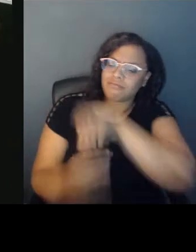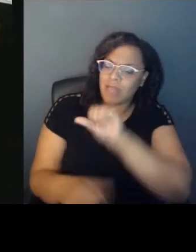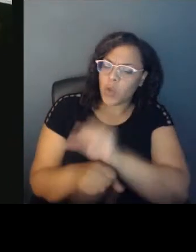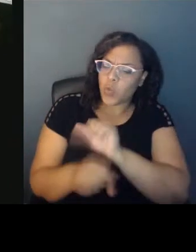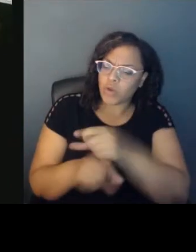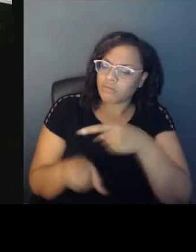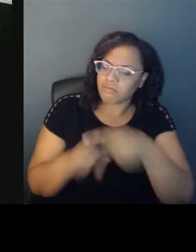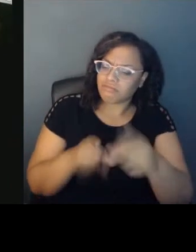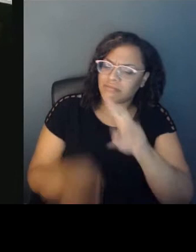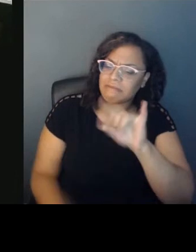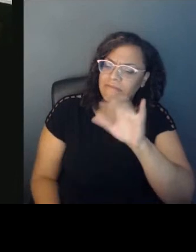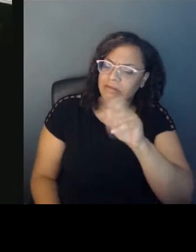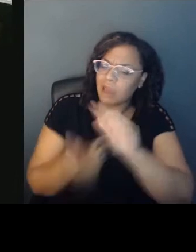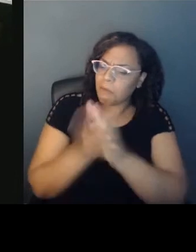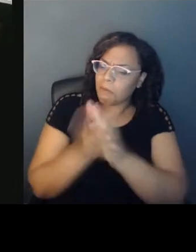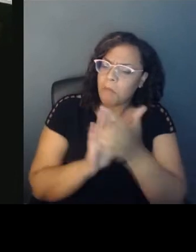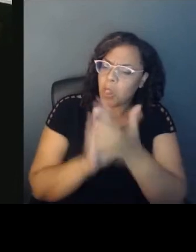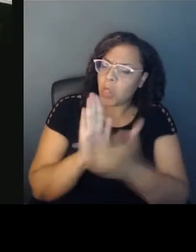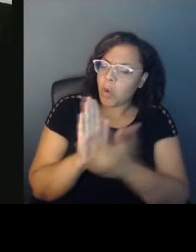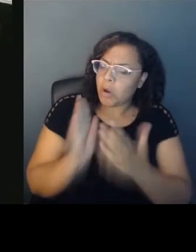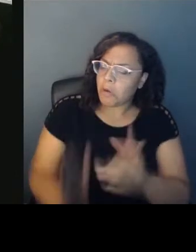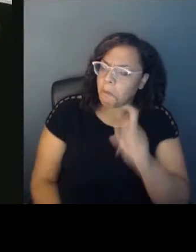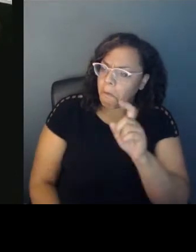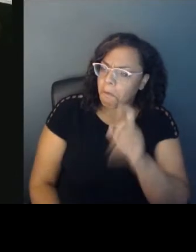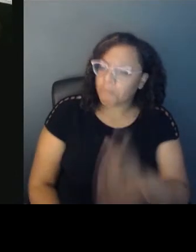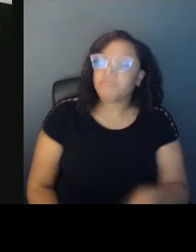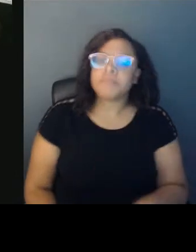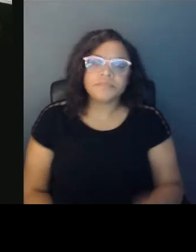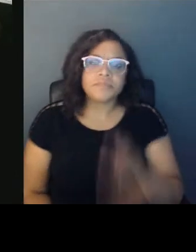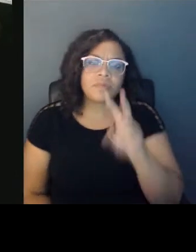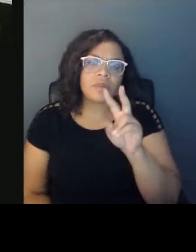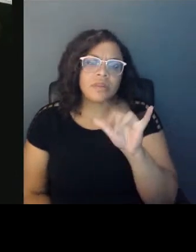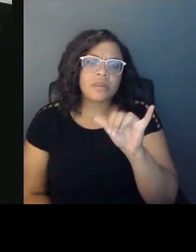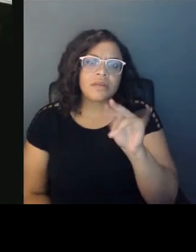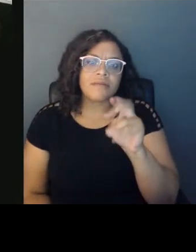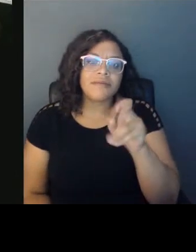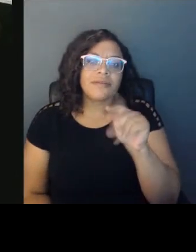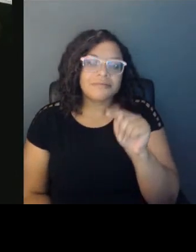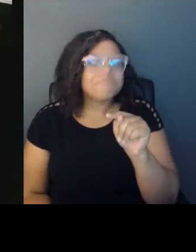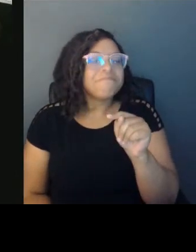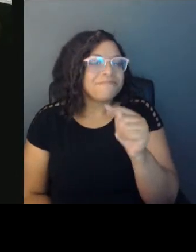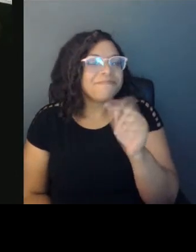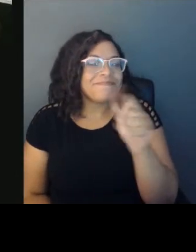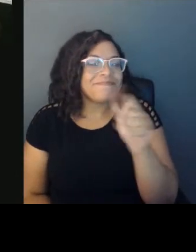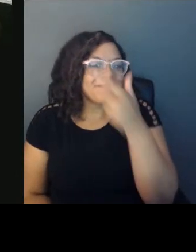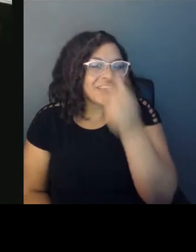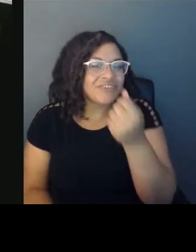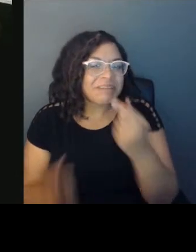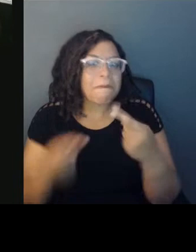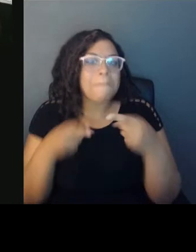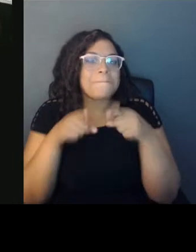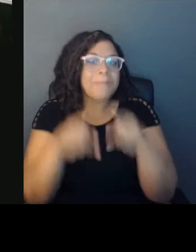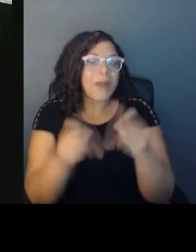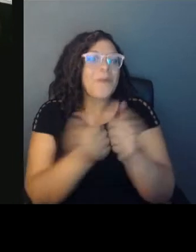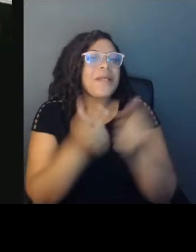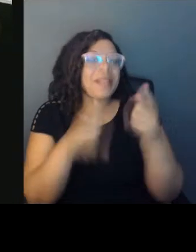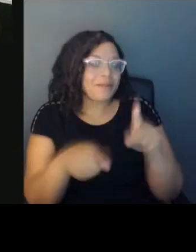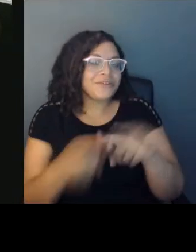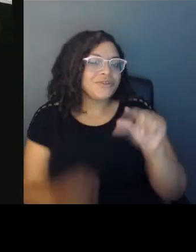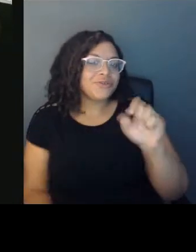So, you know, it's interesting. It's kind of has like really strange parallels to what happened to George Floyd. I was a